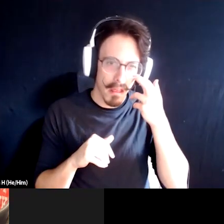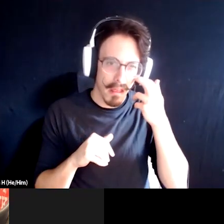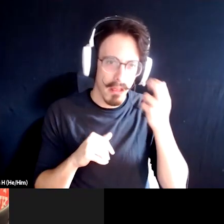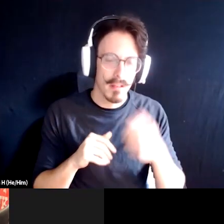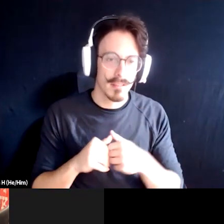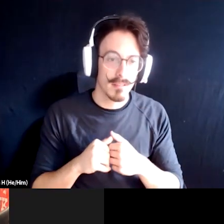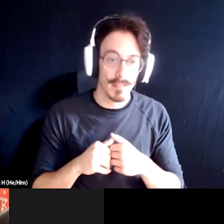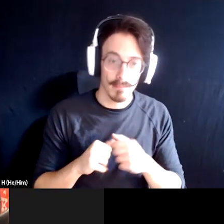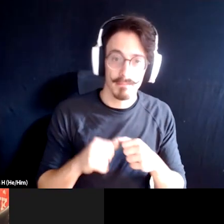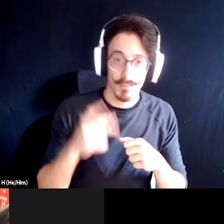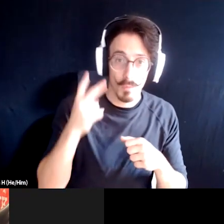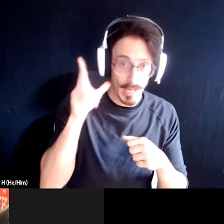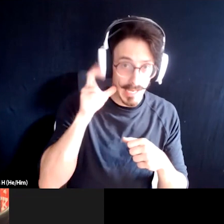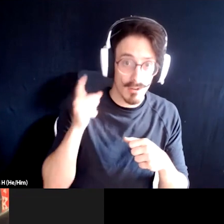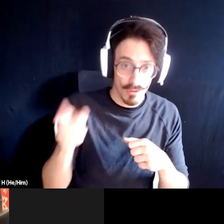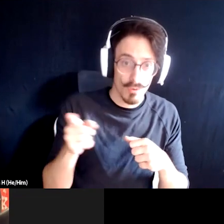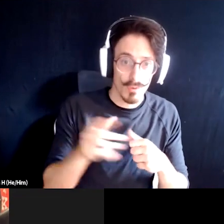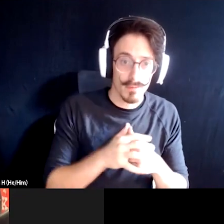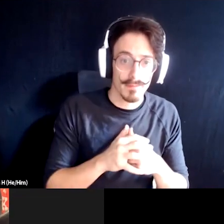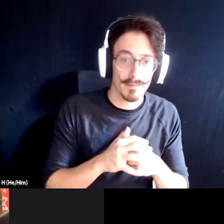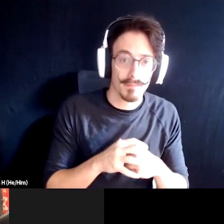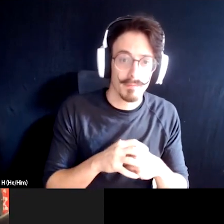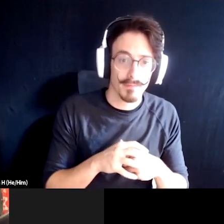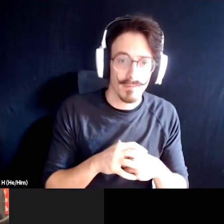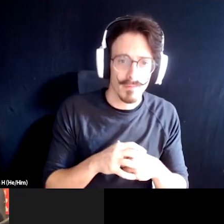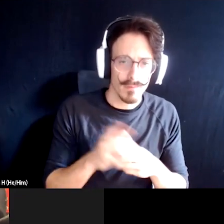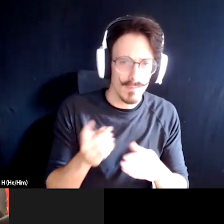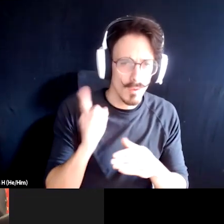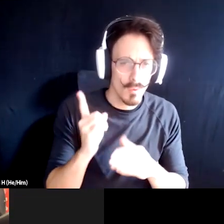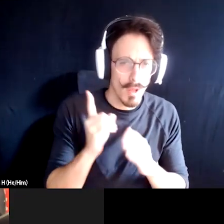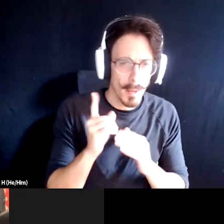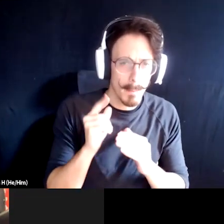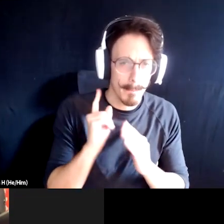Yeah, I, we can hear you. Give me just a sec.